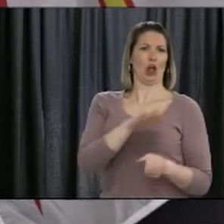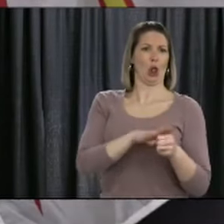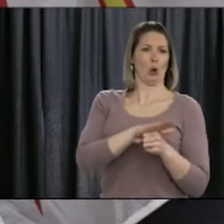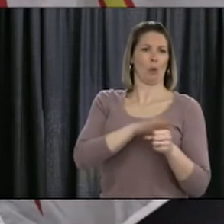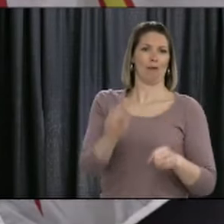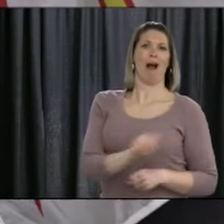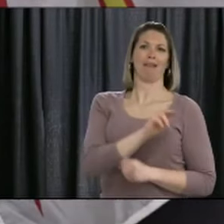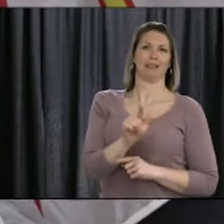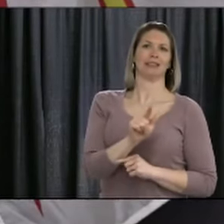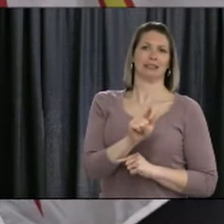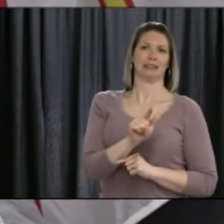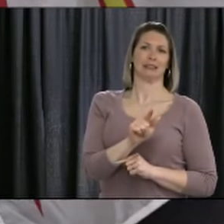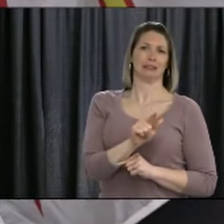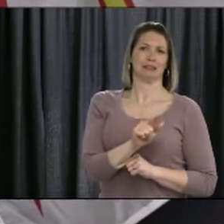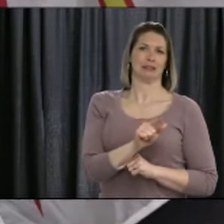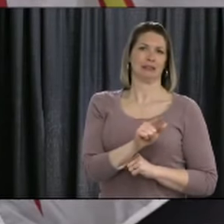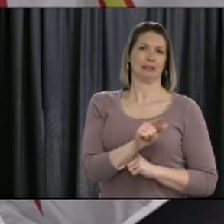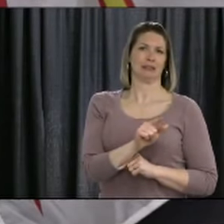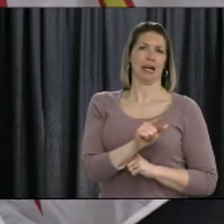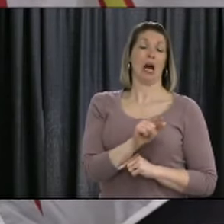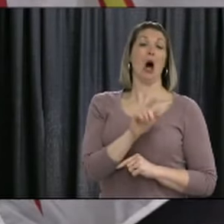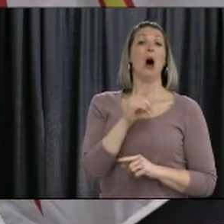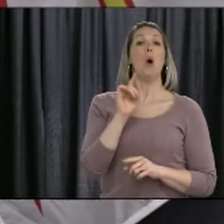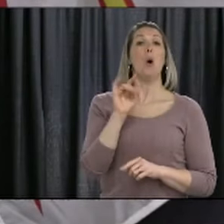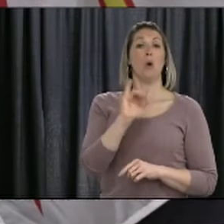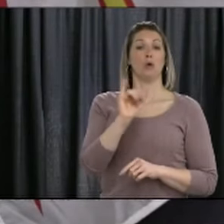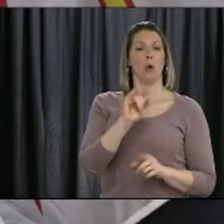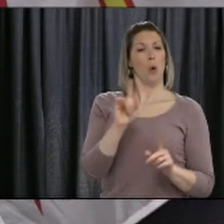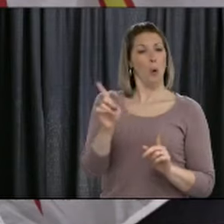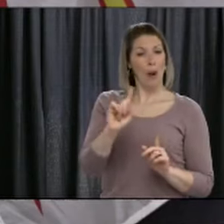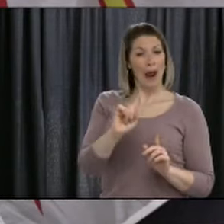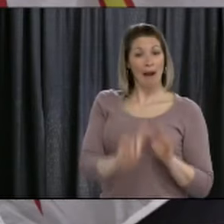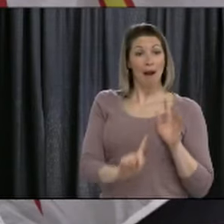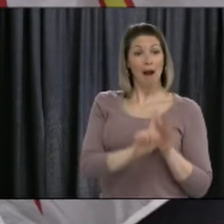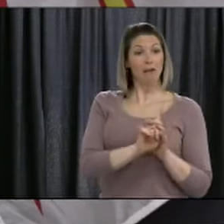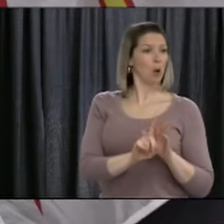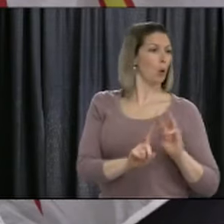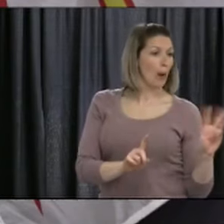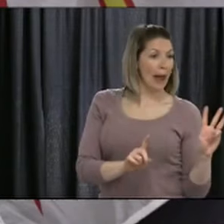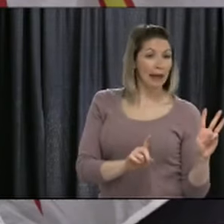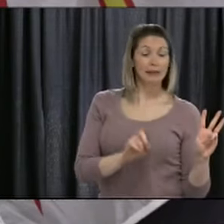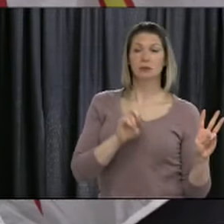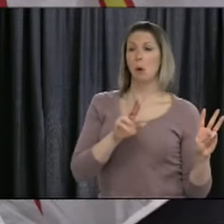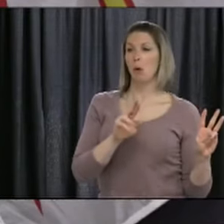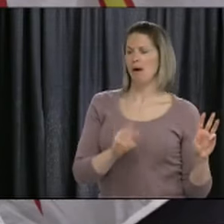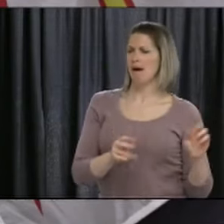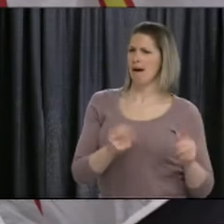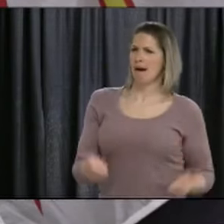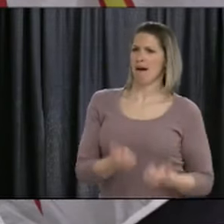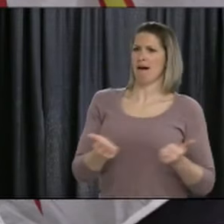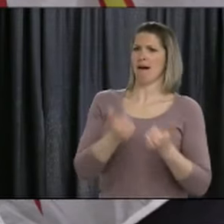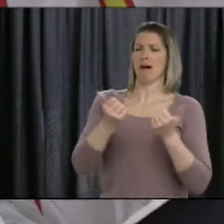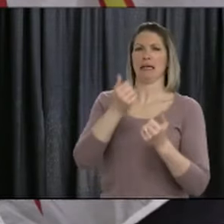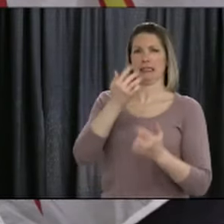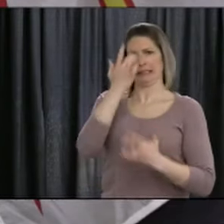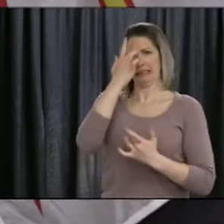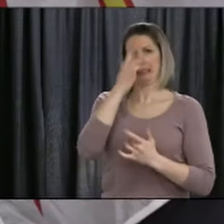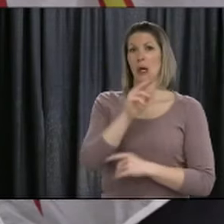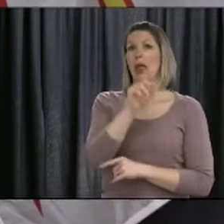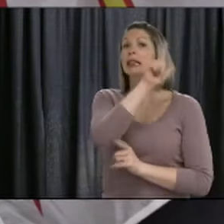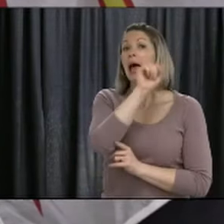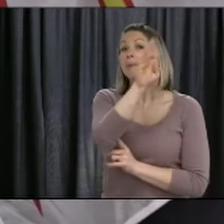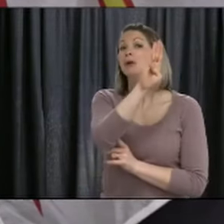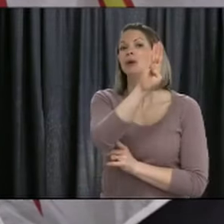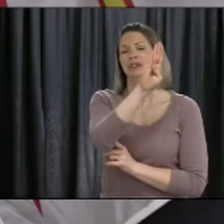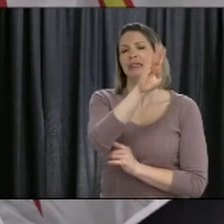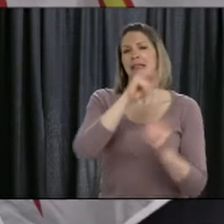but also within regions as well. So if we were seeing a lot more cases in one particular area, that might make a difference to what we do.